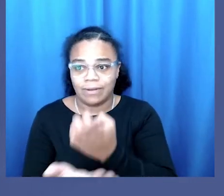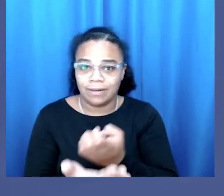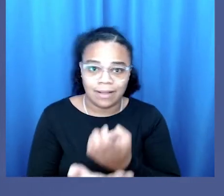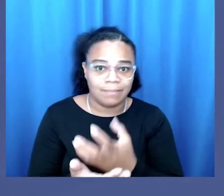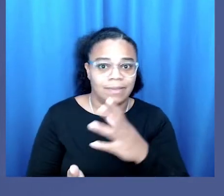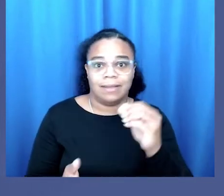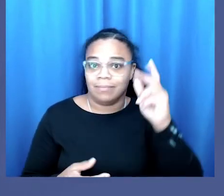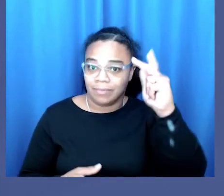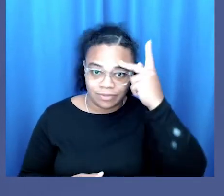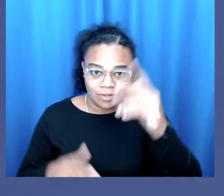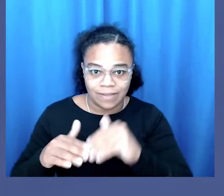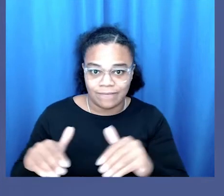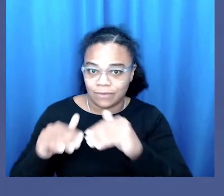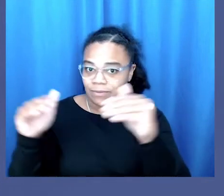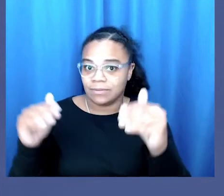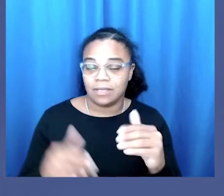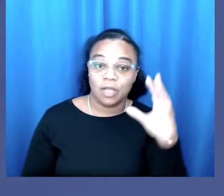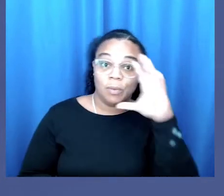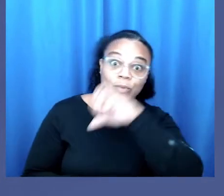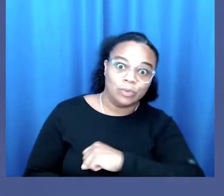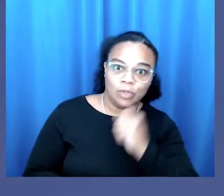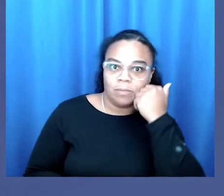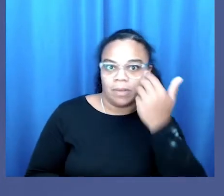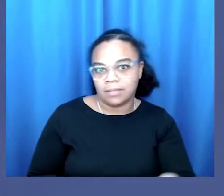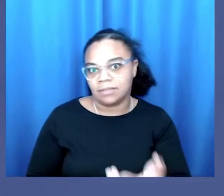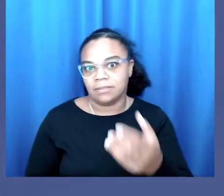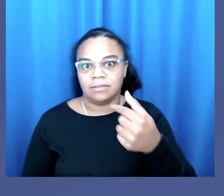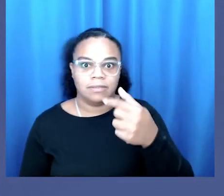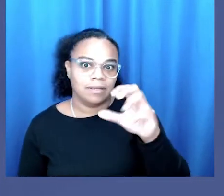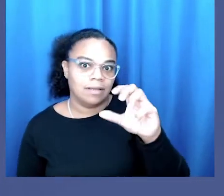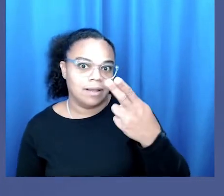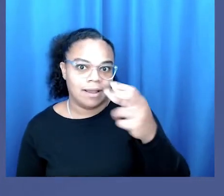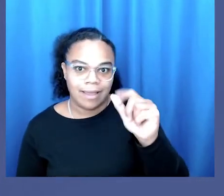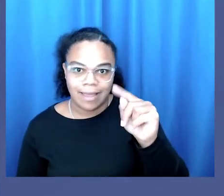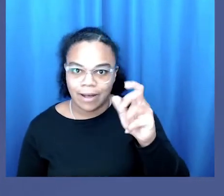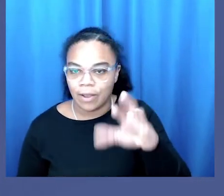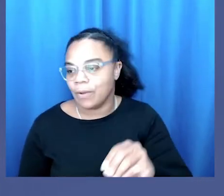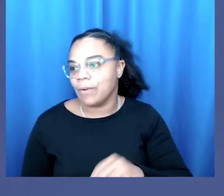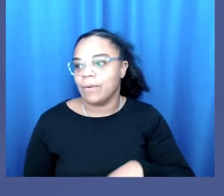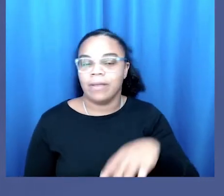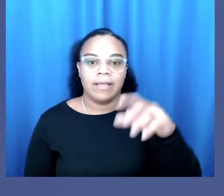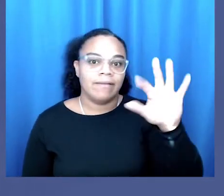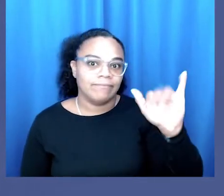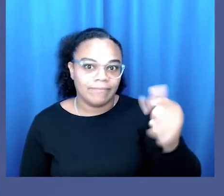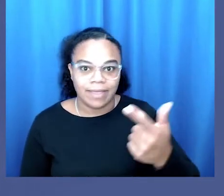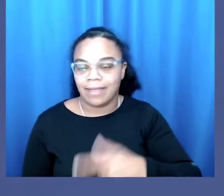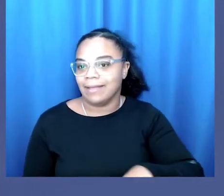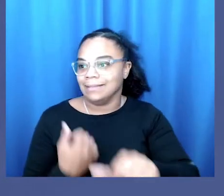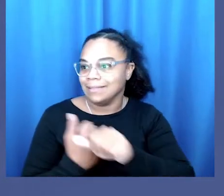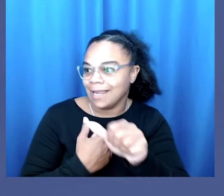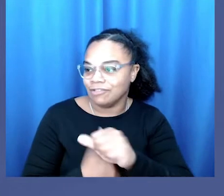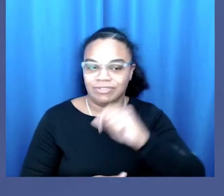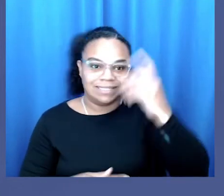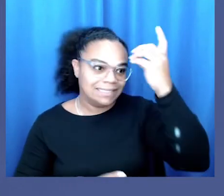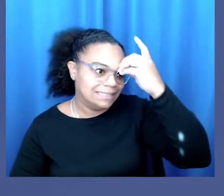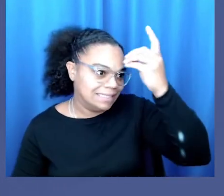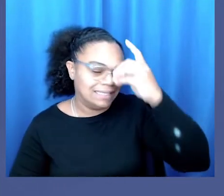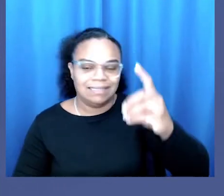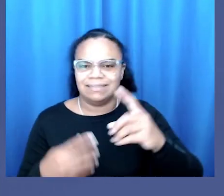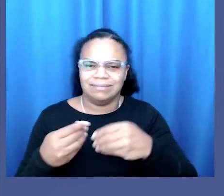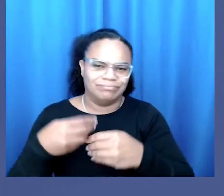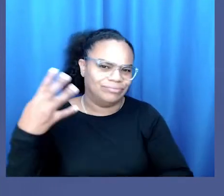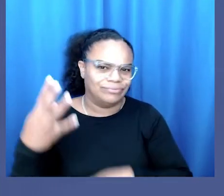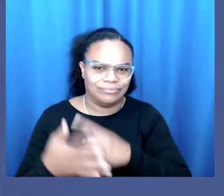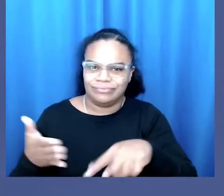political levels. Presumed prostitutes, ghetto gaggers, fat, phallic, hypersexual, dangerous, diseased, and